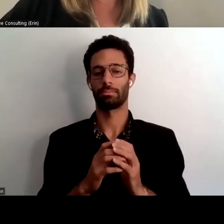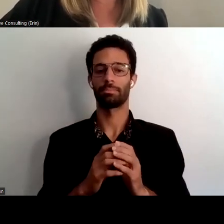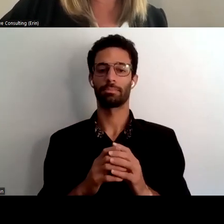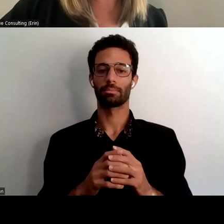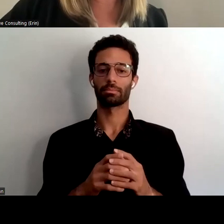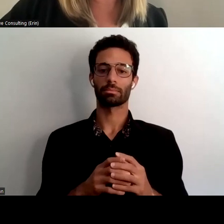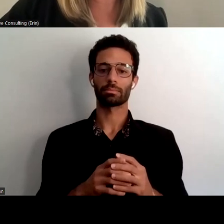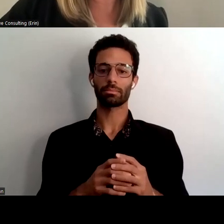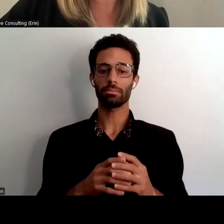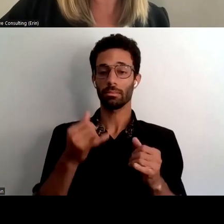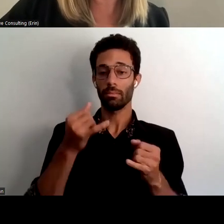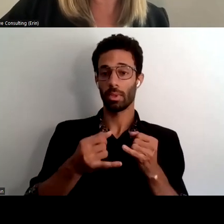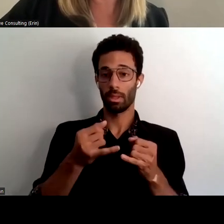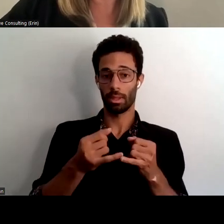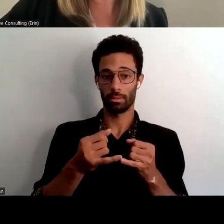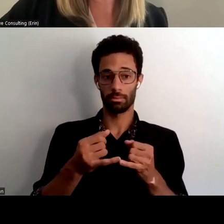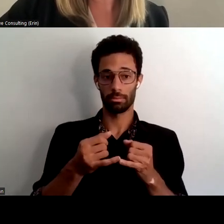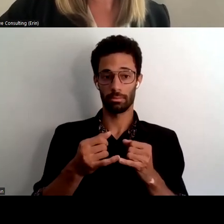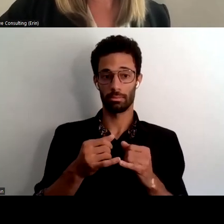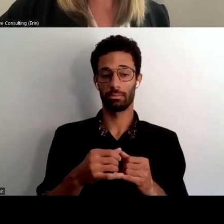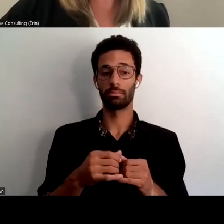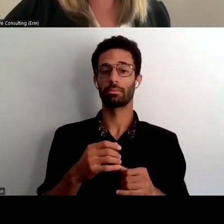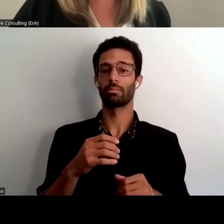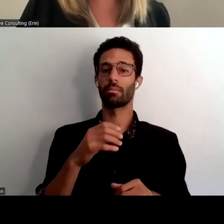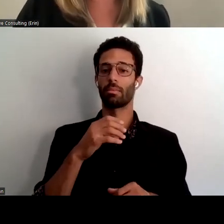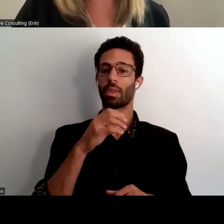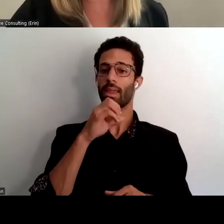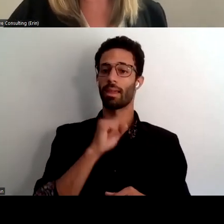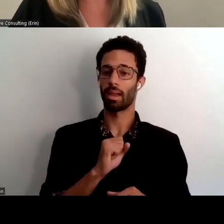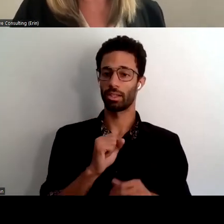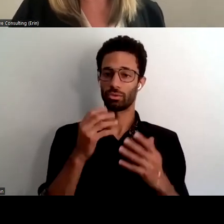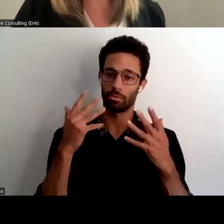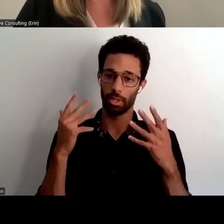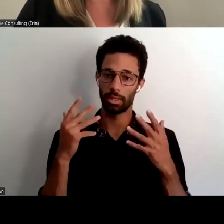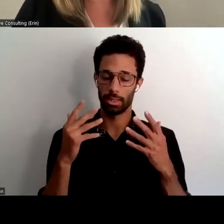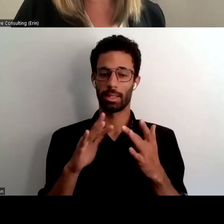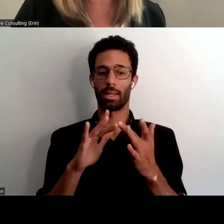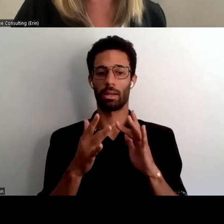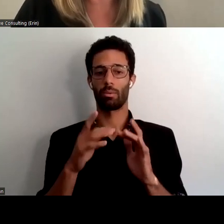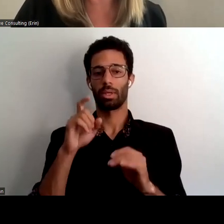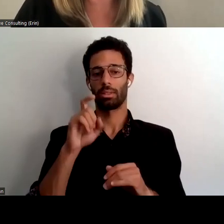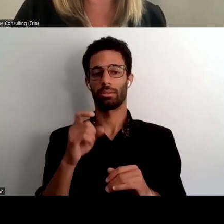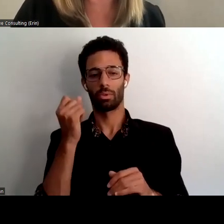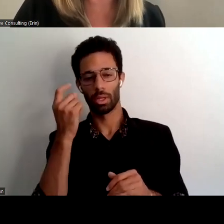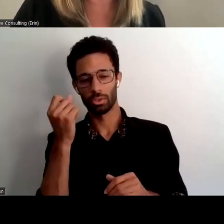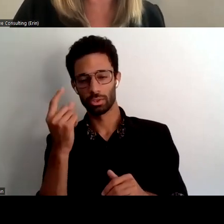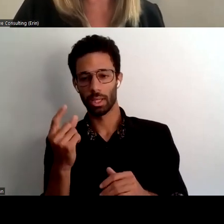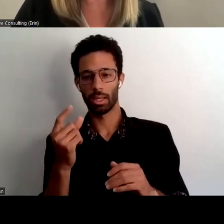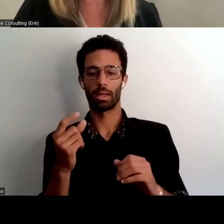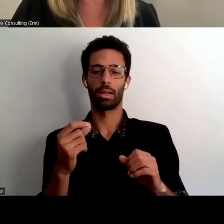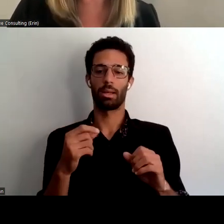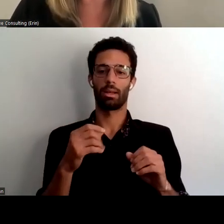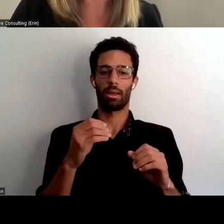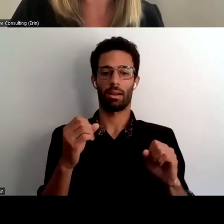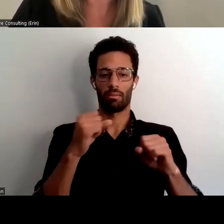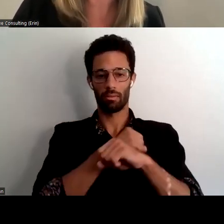our our last trait so be age-friendly uh so a network that works to understand combat and prevent the